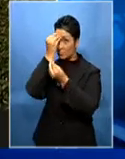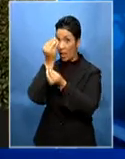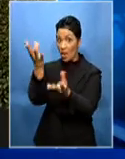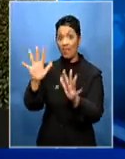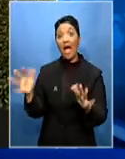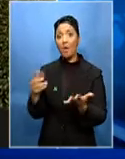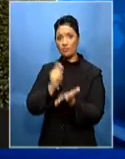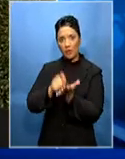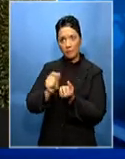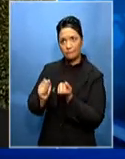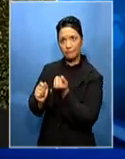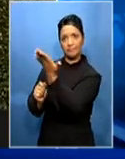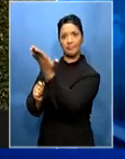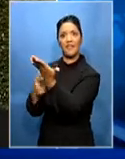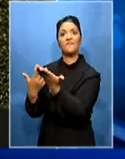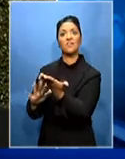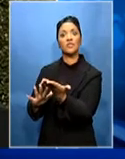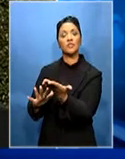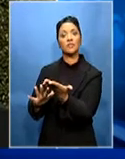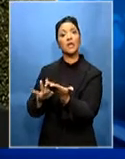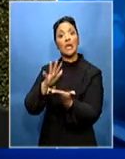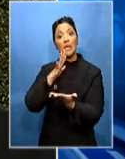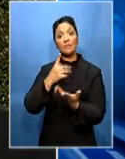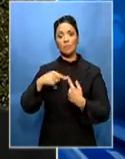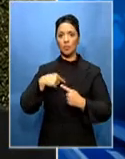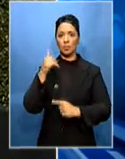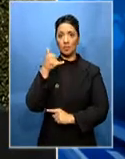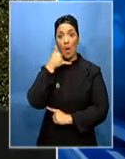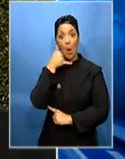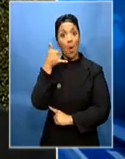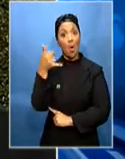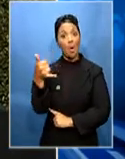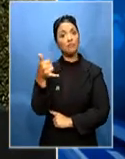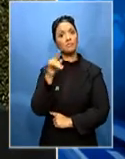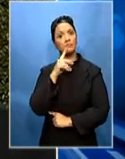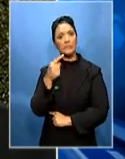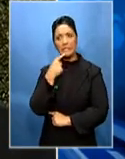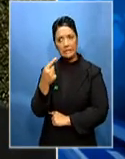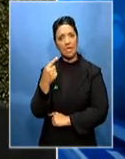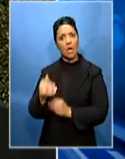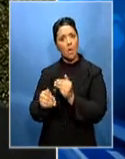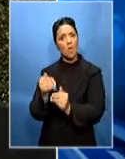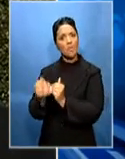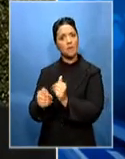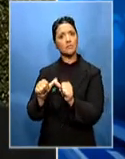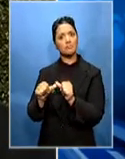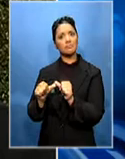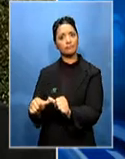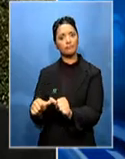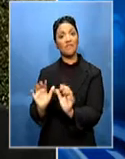We actually informed him earlier on when we suspended him about the process that it has started.